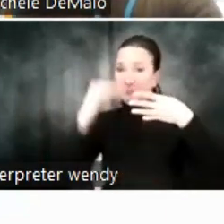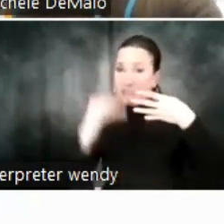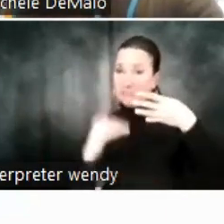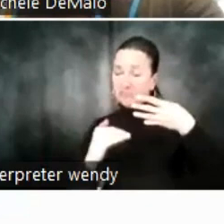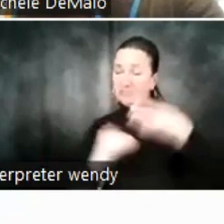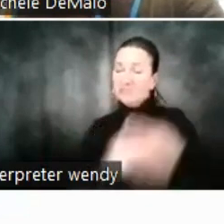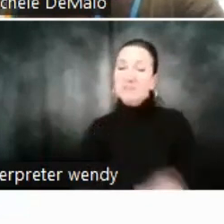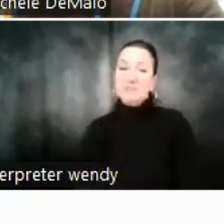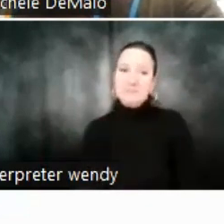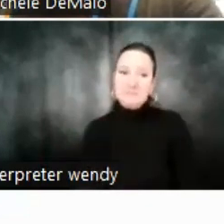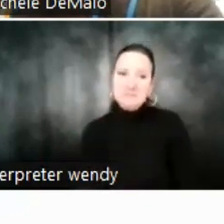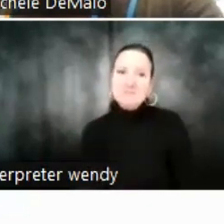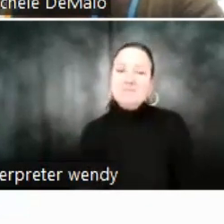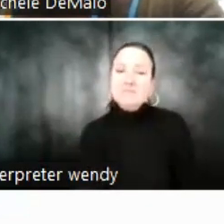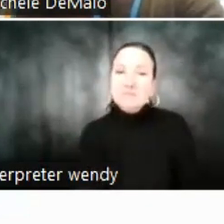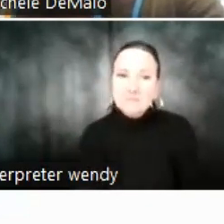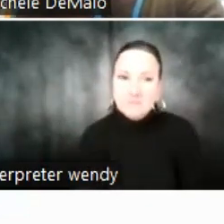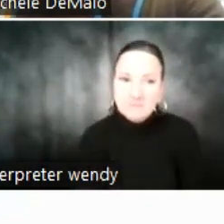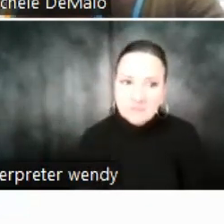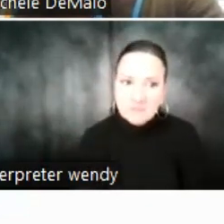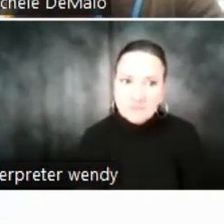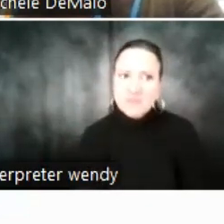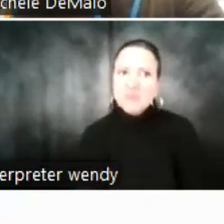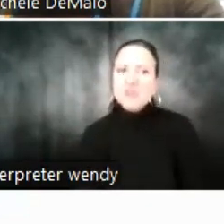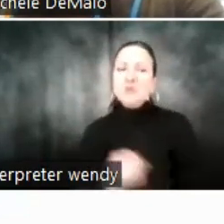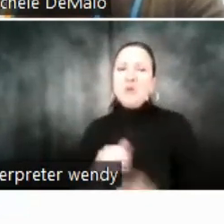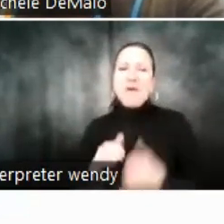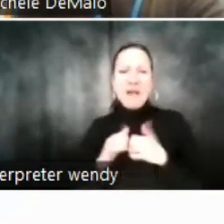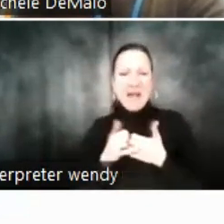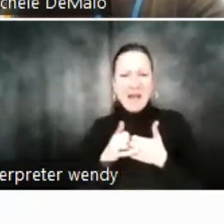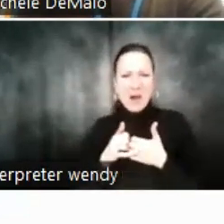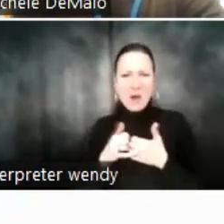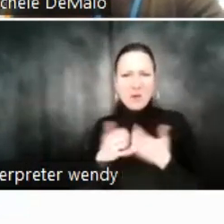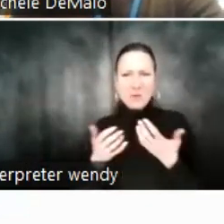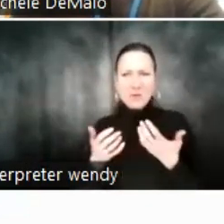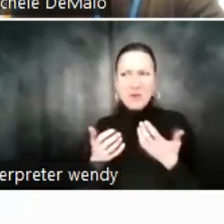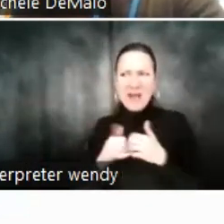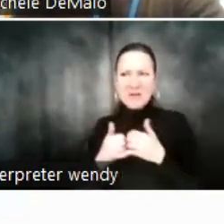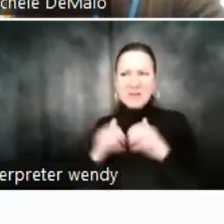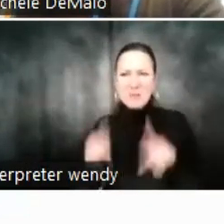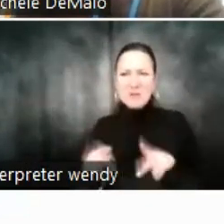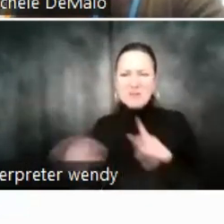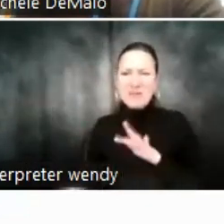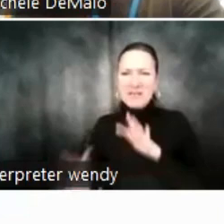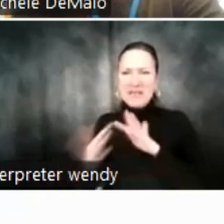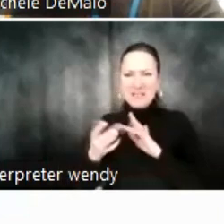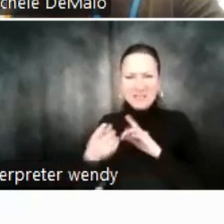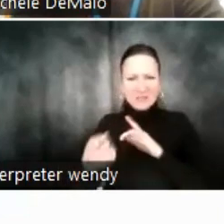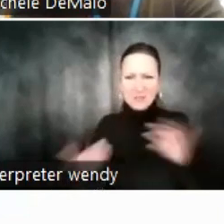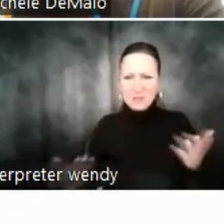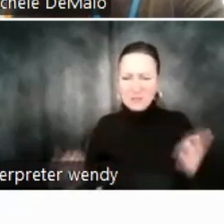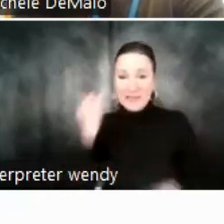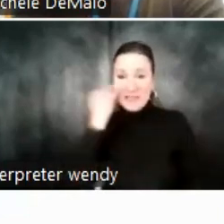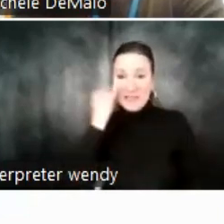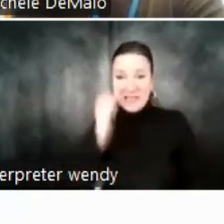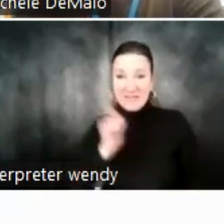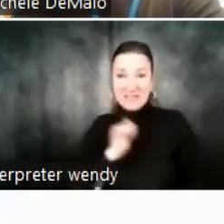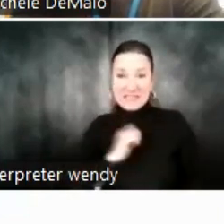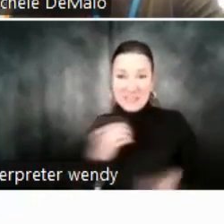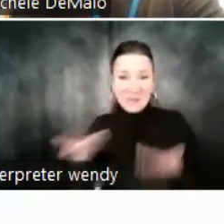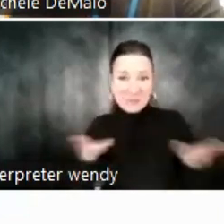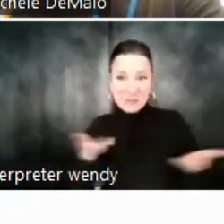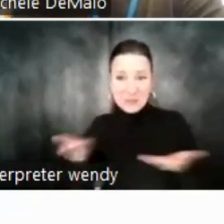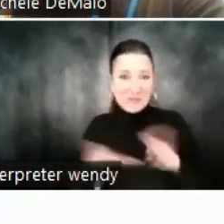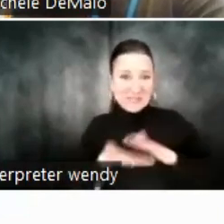Interesting. So how do you engage with them? How would they even get to you if this is self-service? When do you interact?